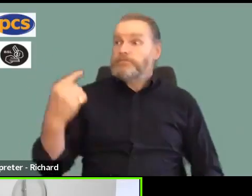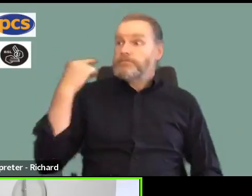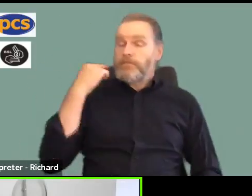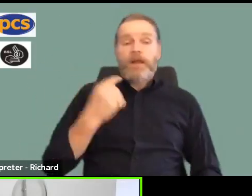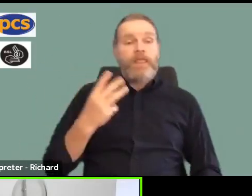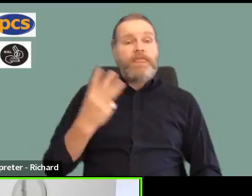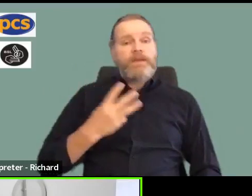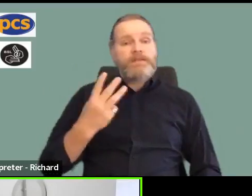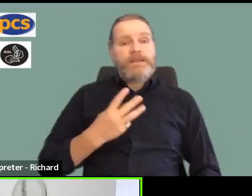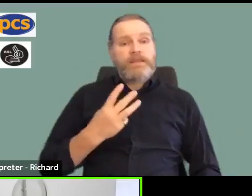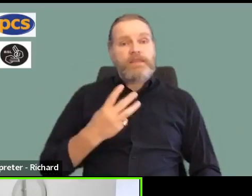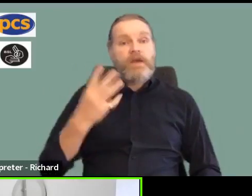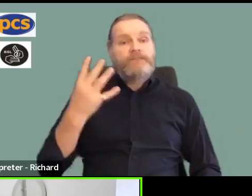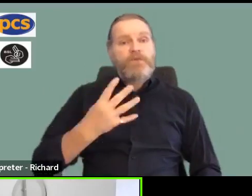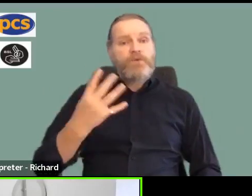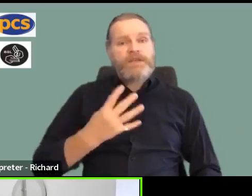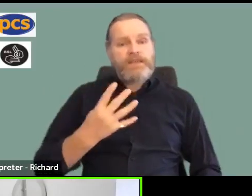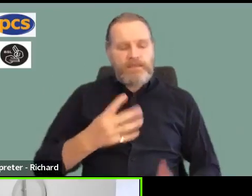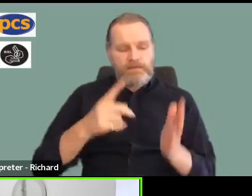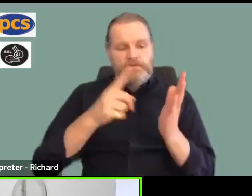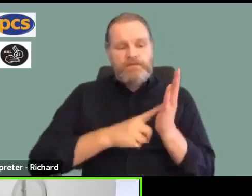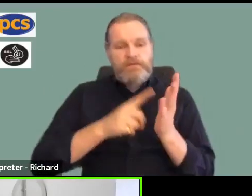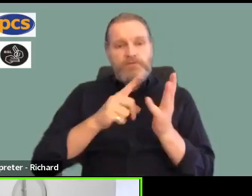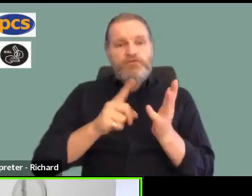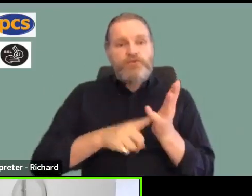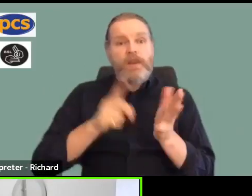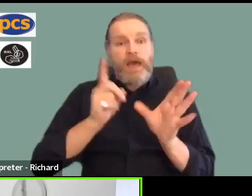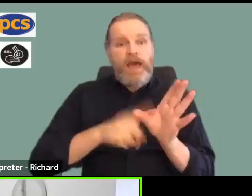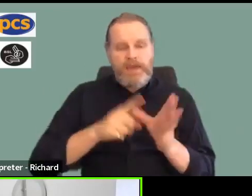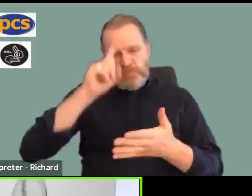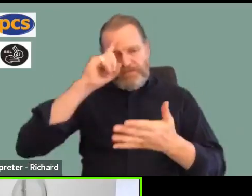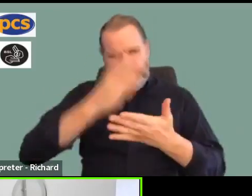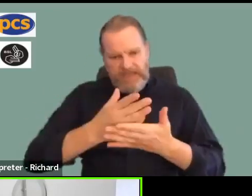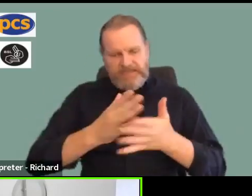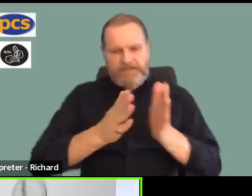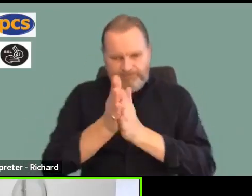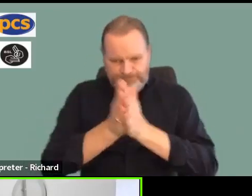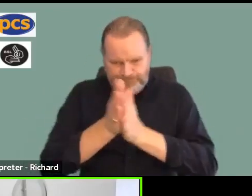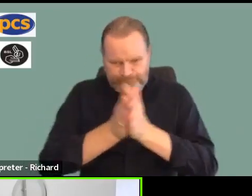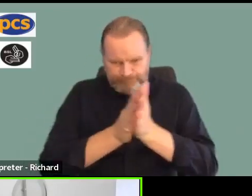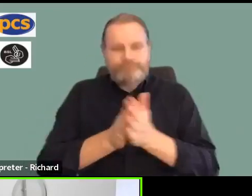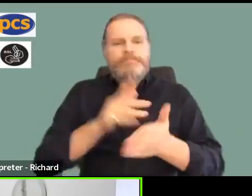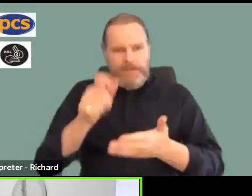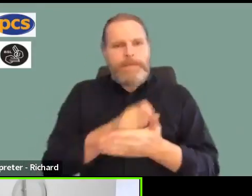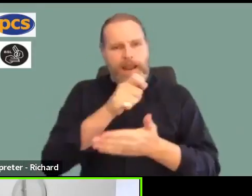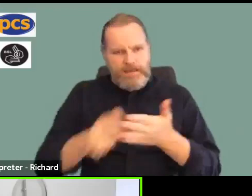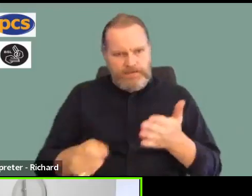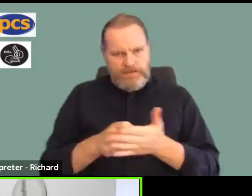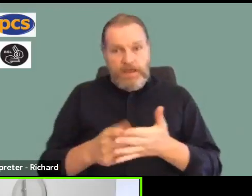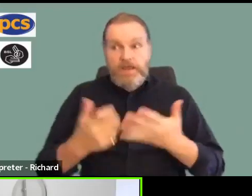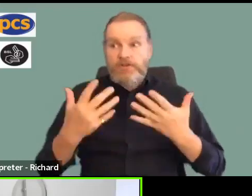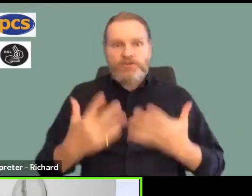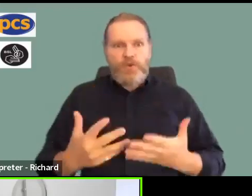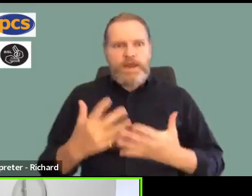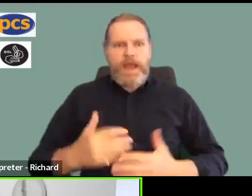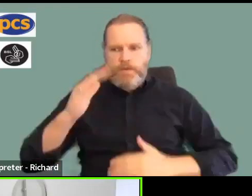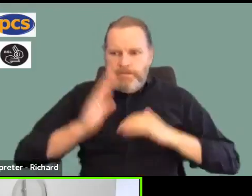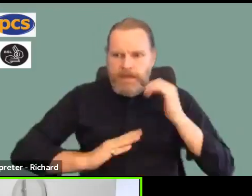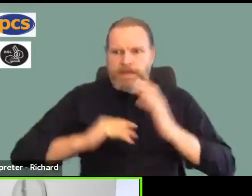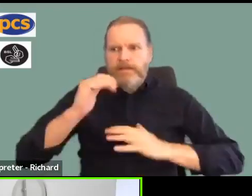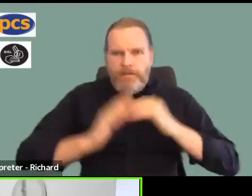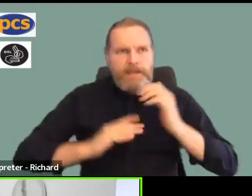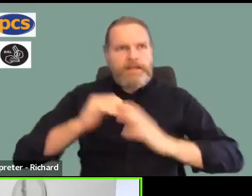14th of July. Lots and lots of work is going on throughout PCS to build momentum for what's coming.